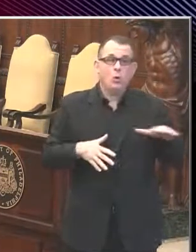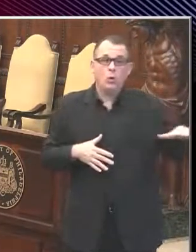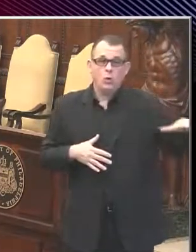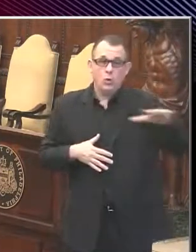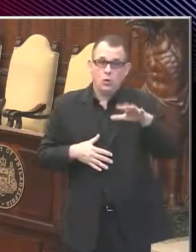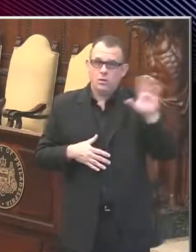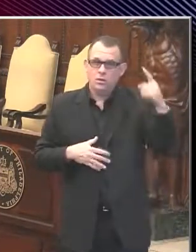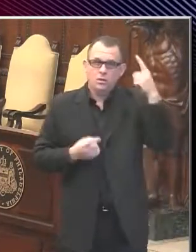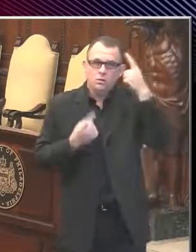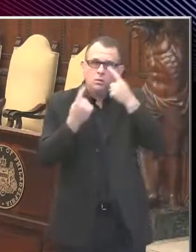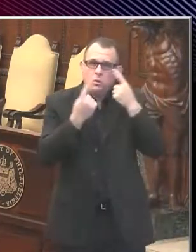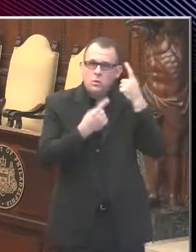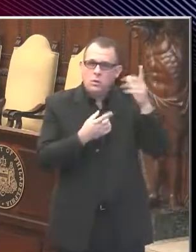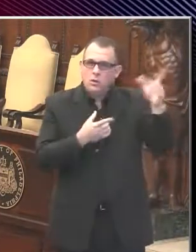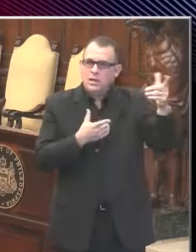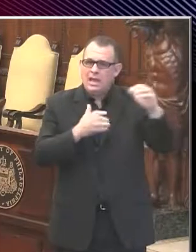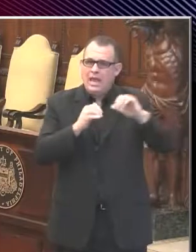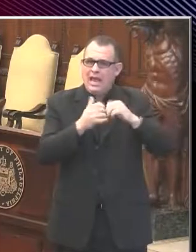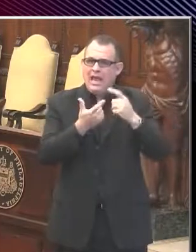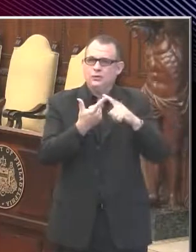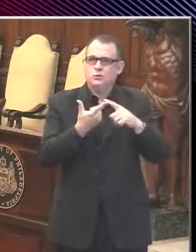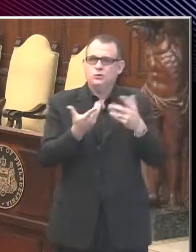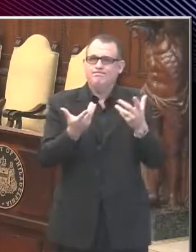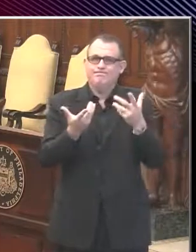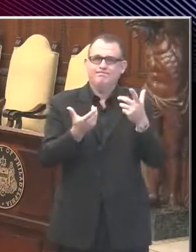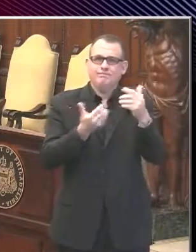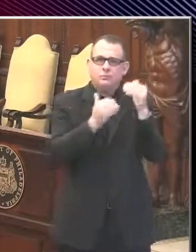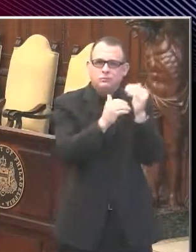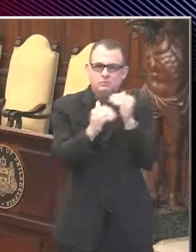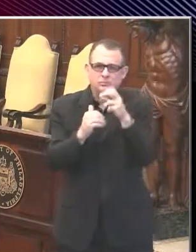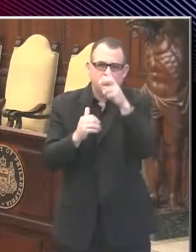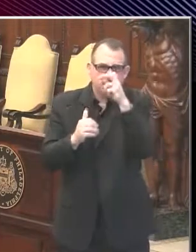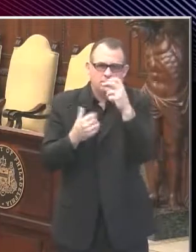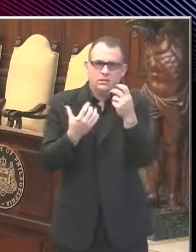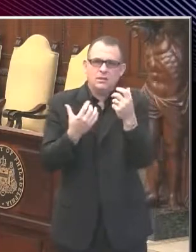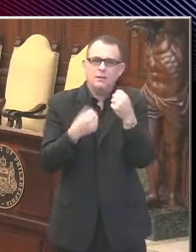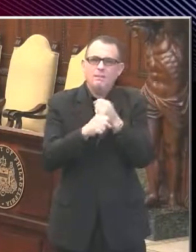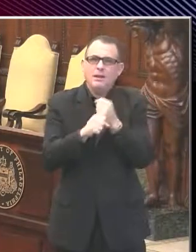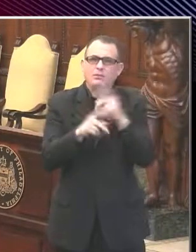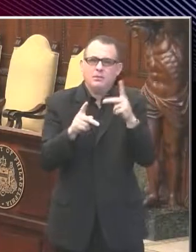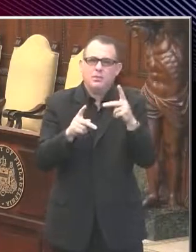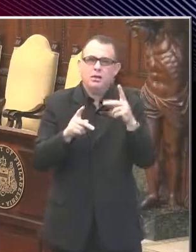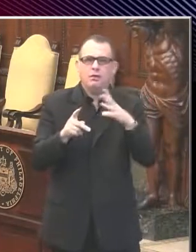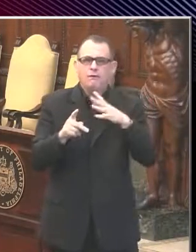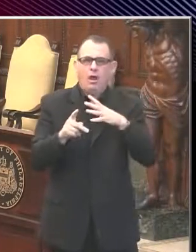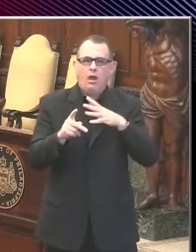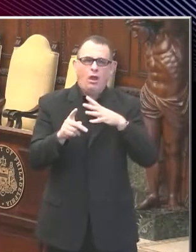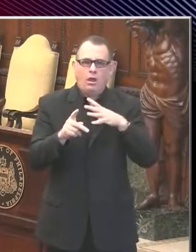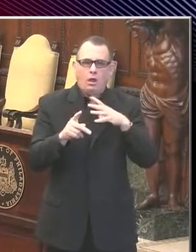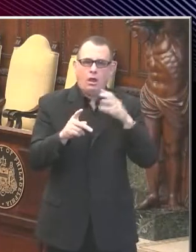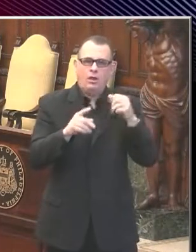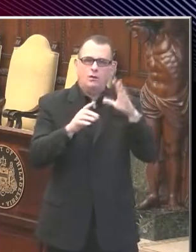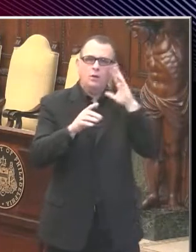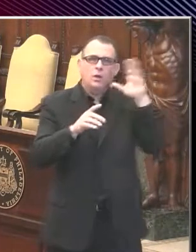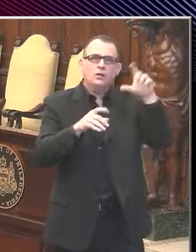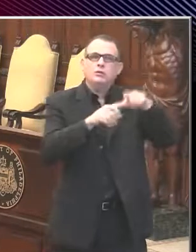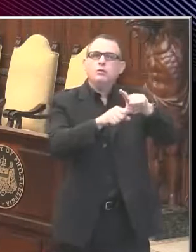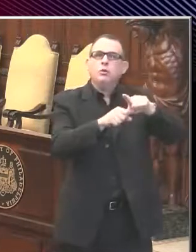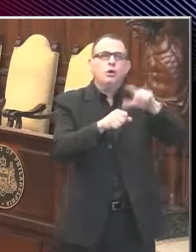these restrictions may push business to the suburbs, which are obviously a little less restrictive than here in Philadelphia.